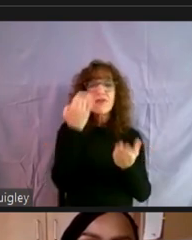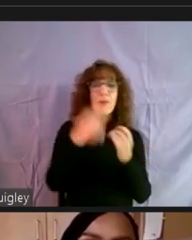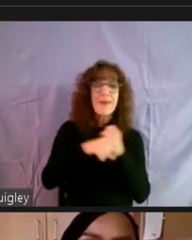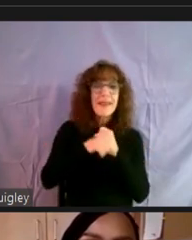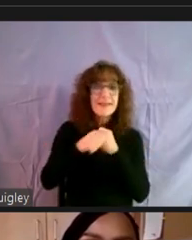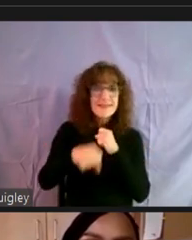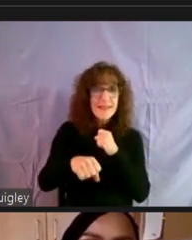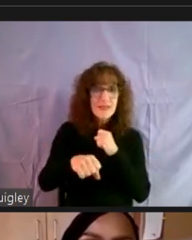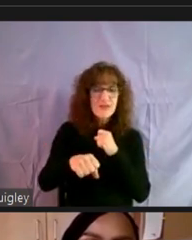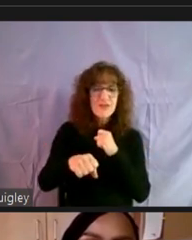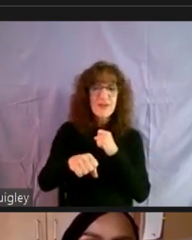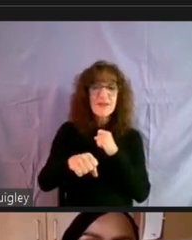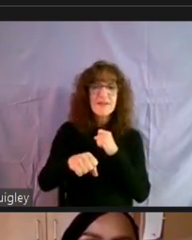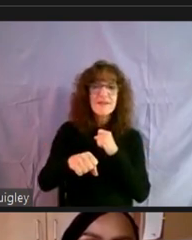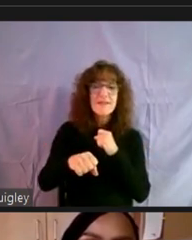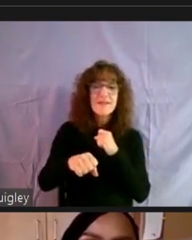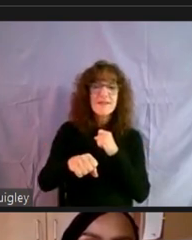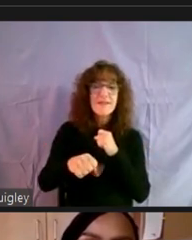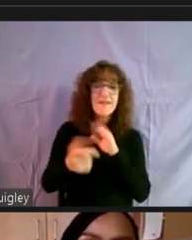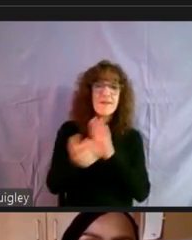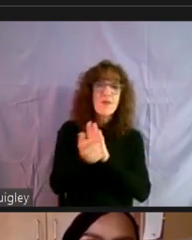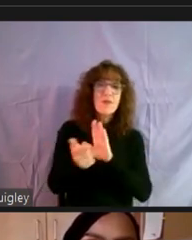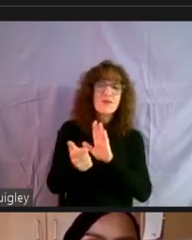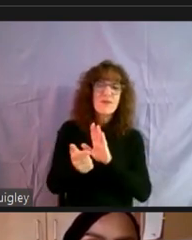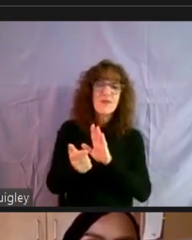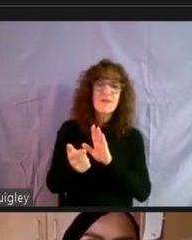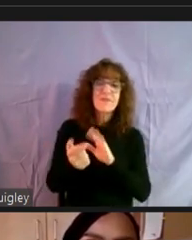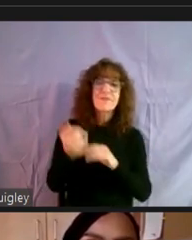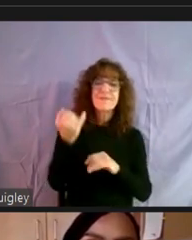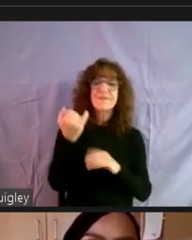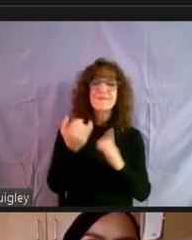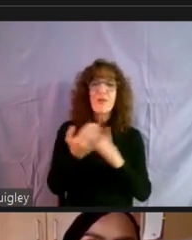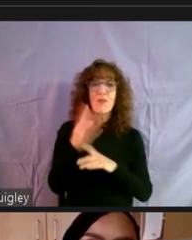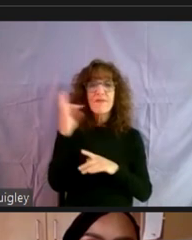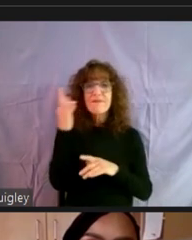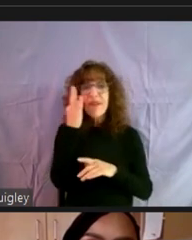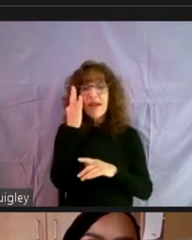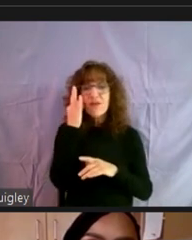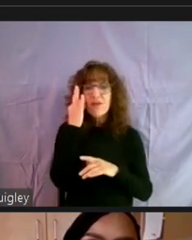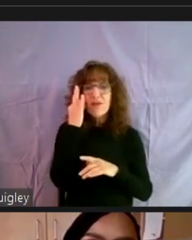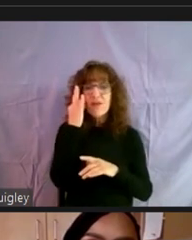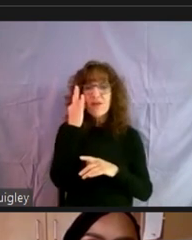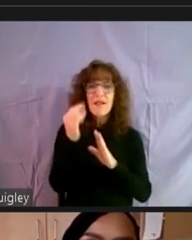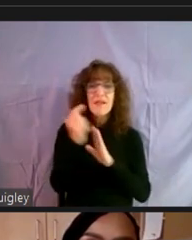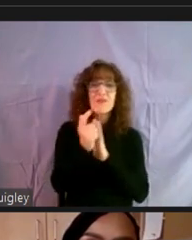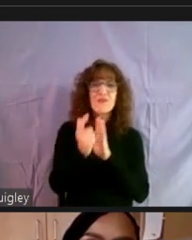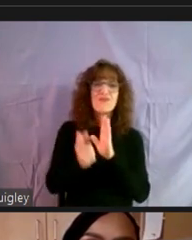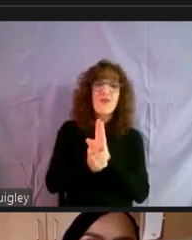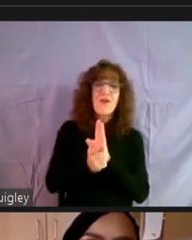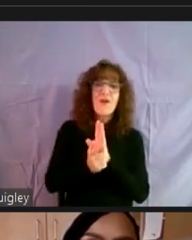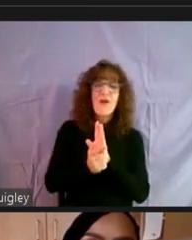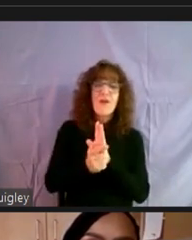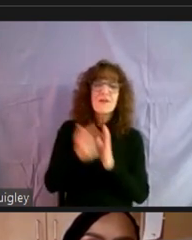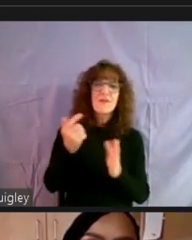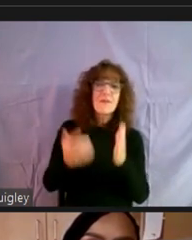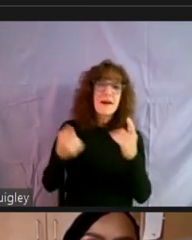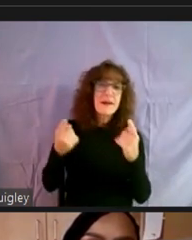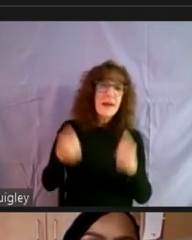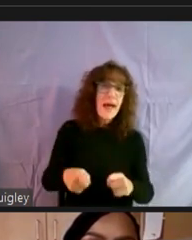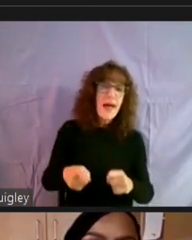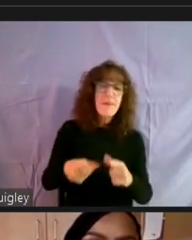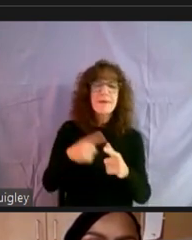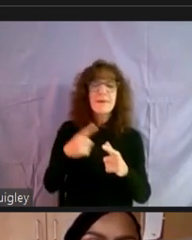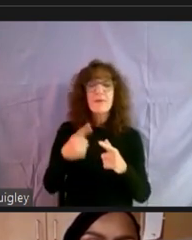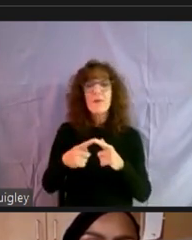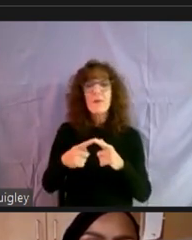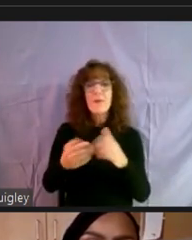extension of the moratorium, whether through the federal legislation that might be forthcoming or, or through